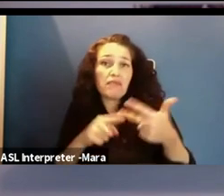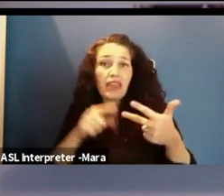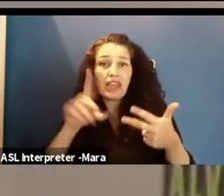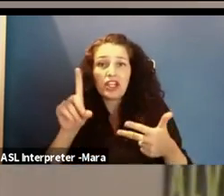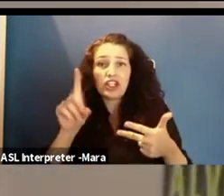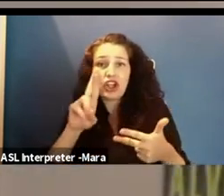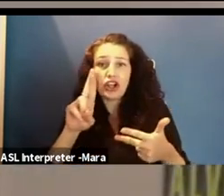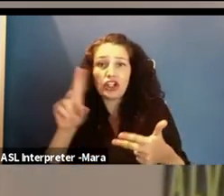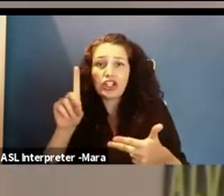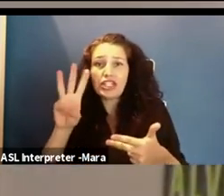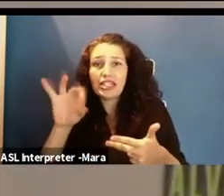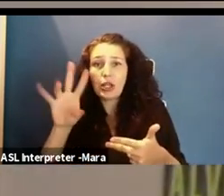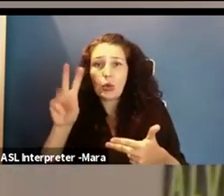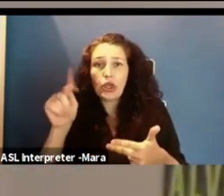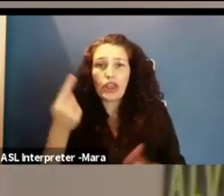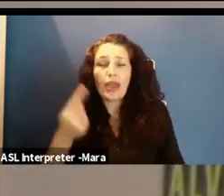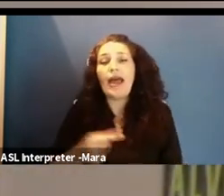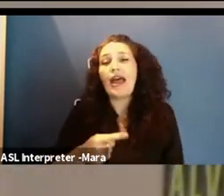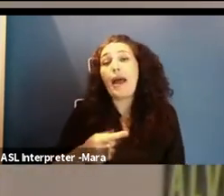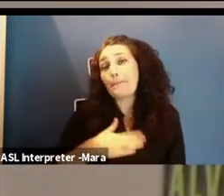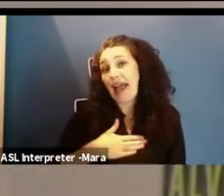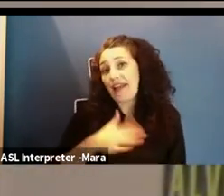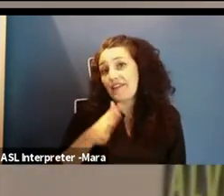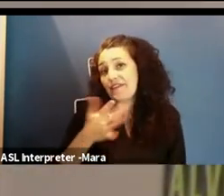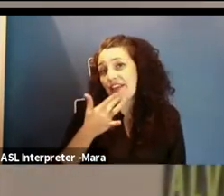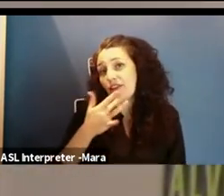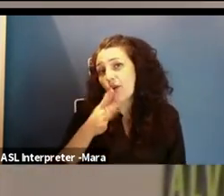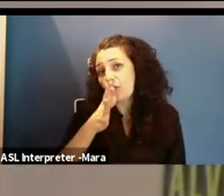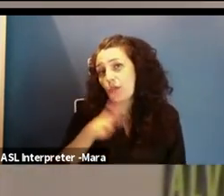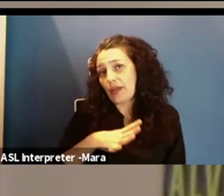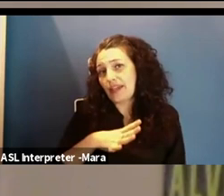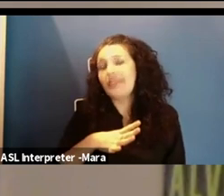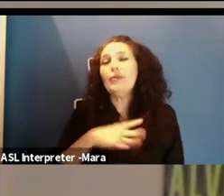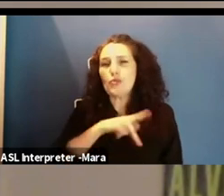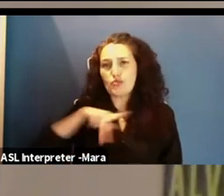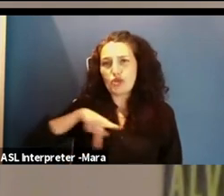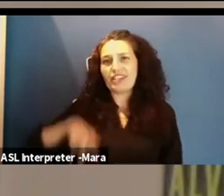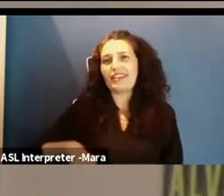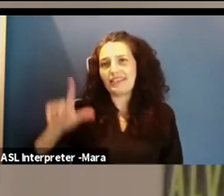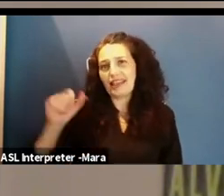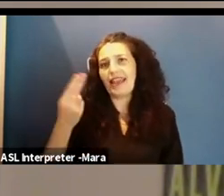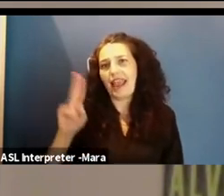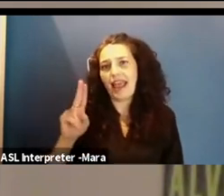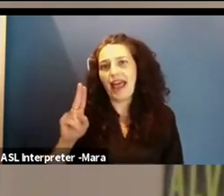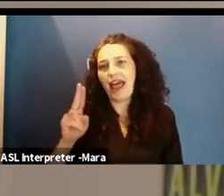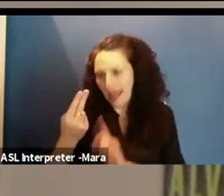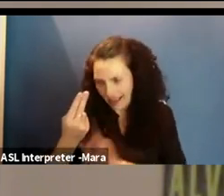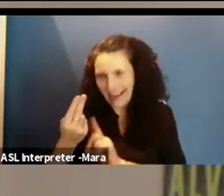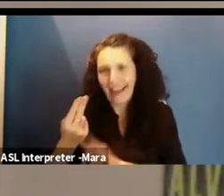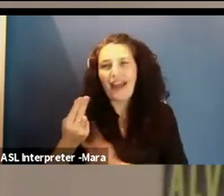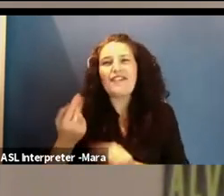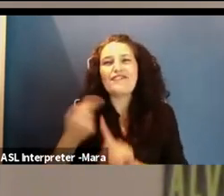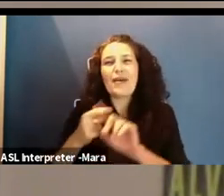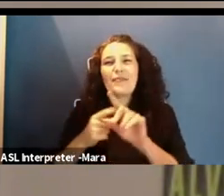So my favorite woman in STEM is Princess Leia from Star Wars, because if she didn't have those CS